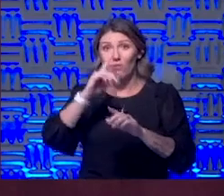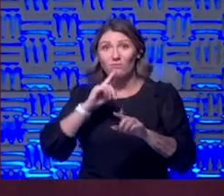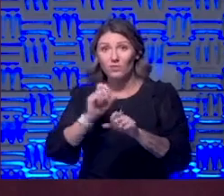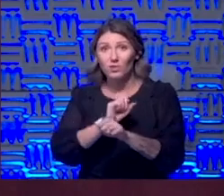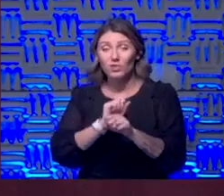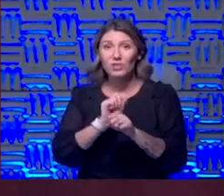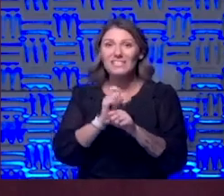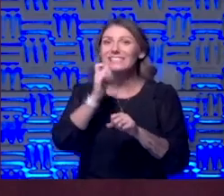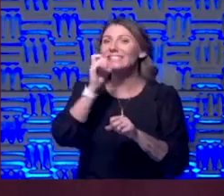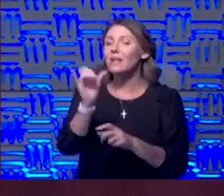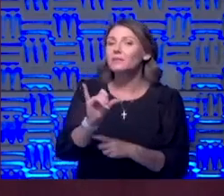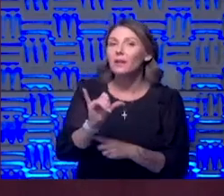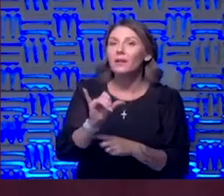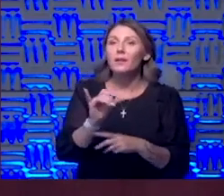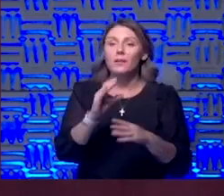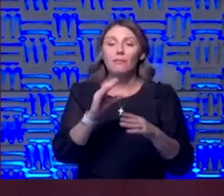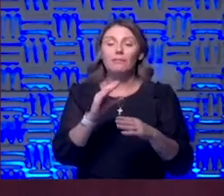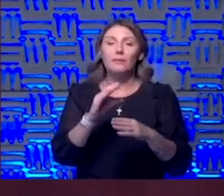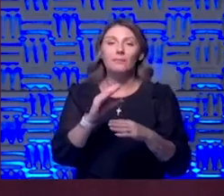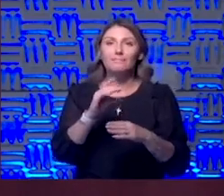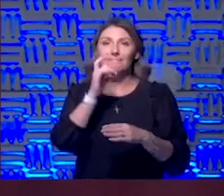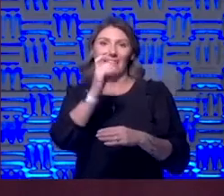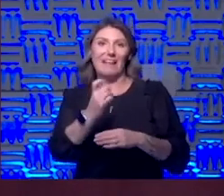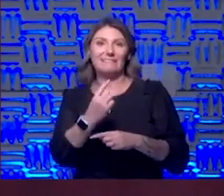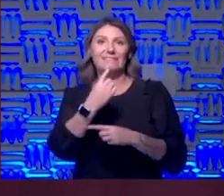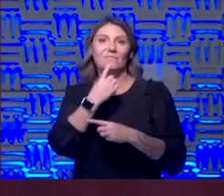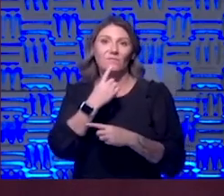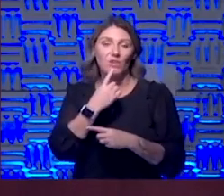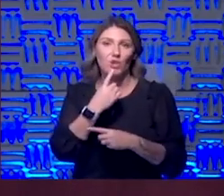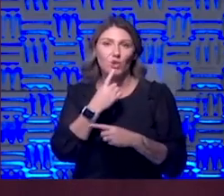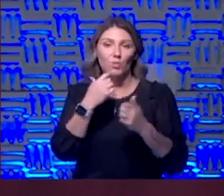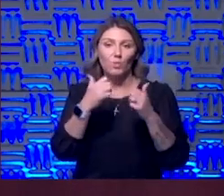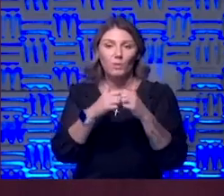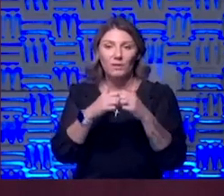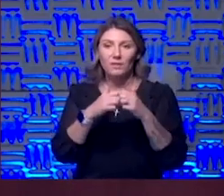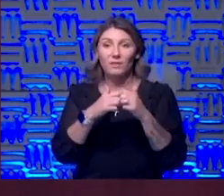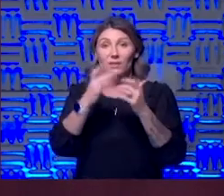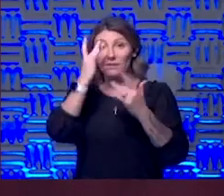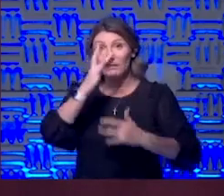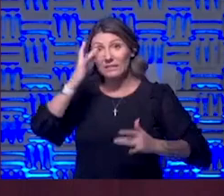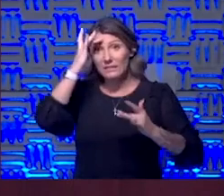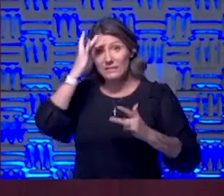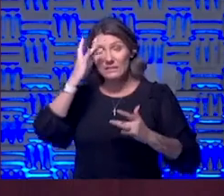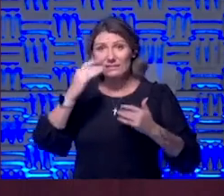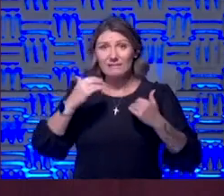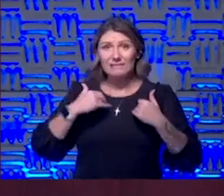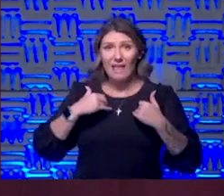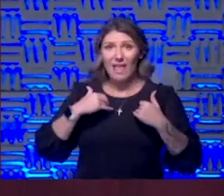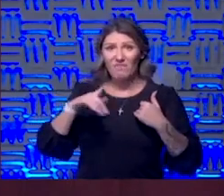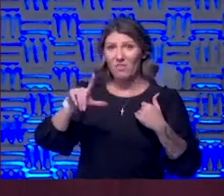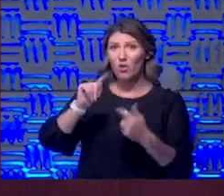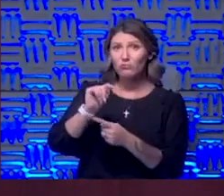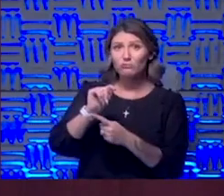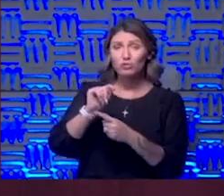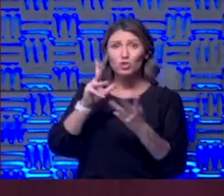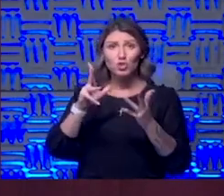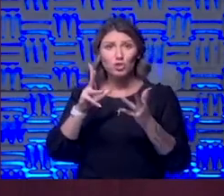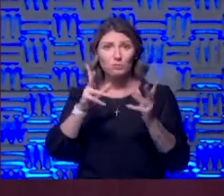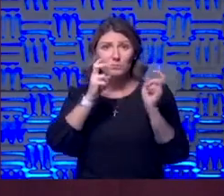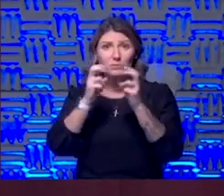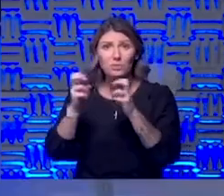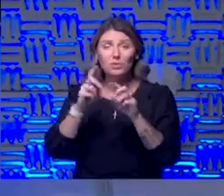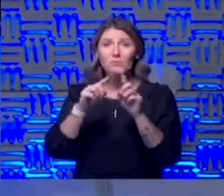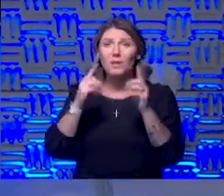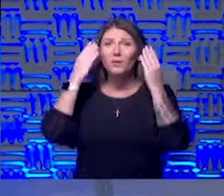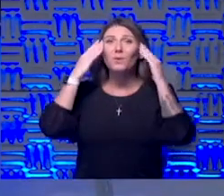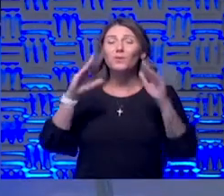less likely the less severe you are in terms of disease that you have long-term consequences but we don't know that for sure